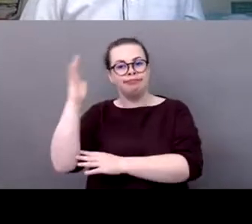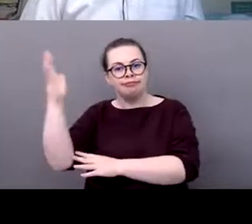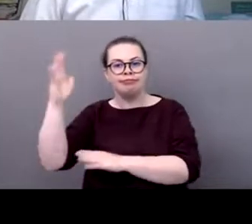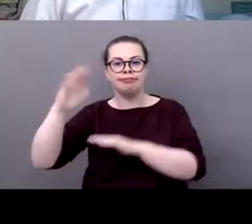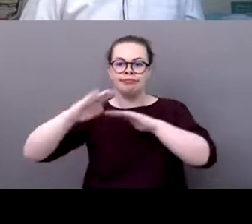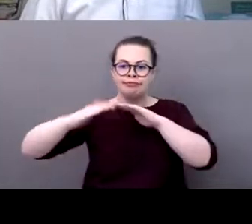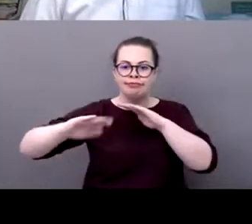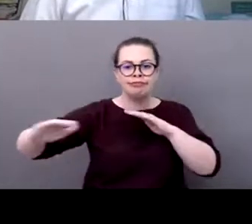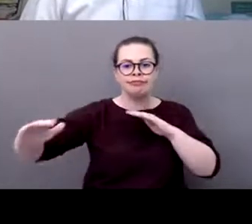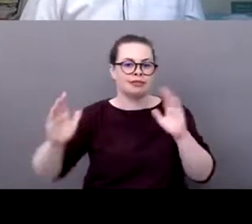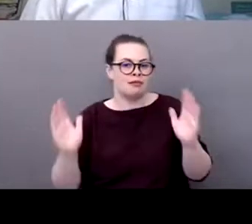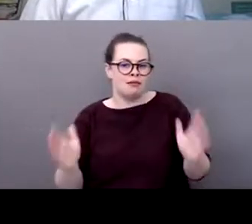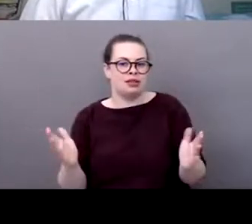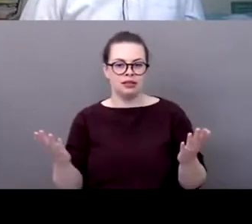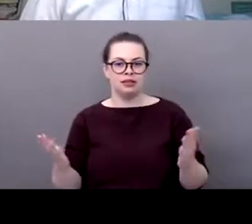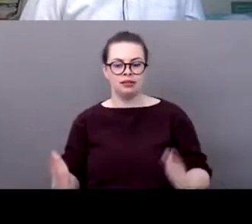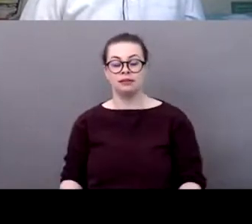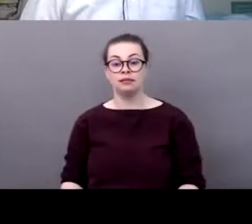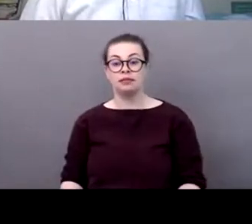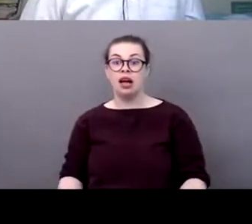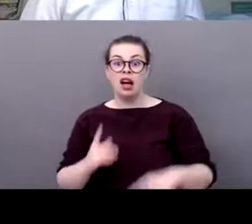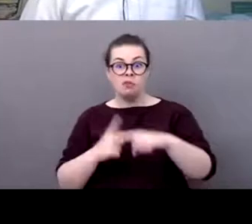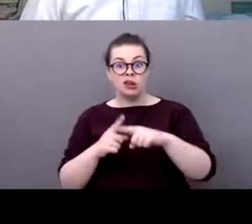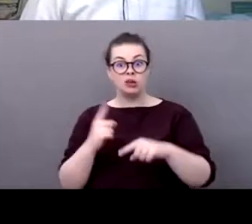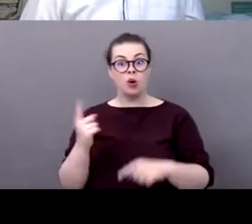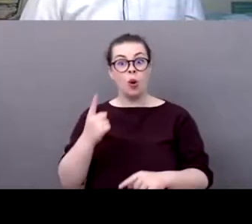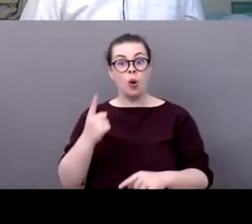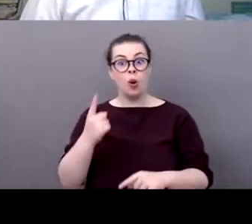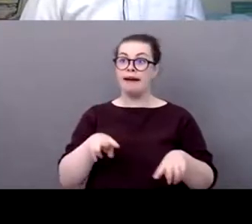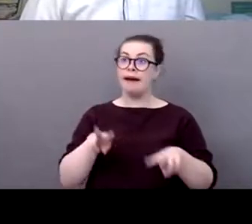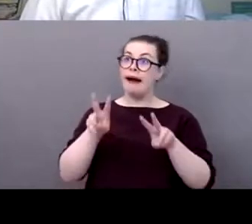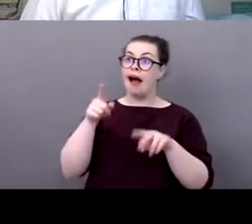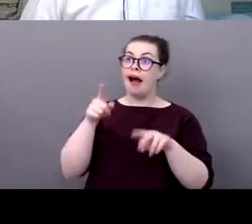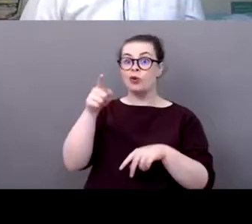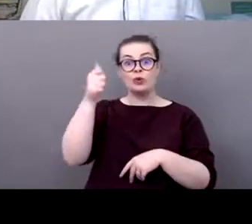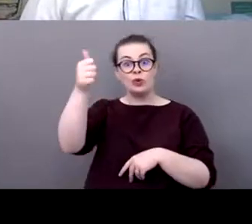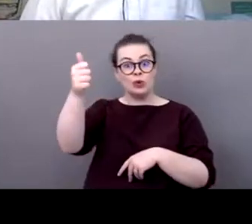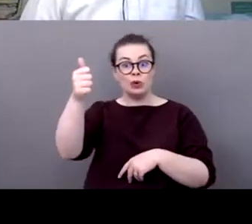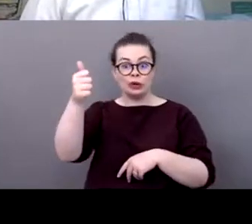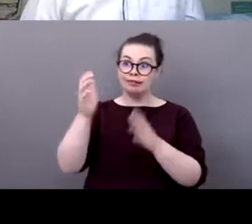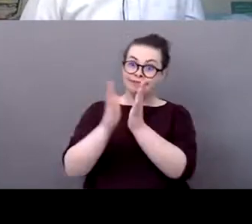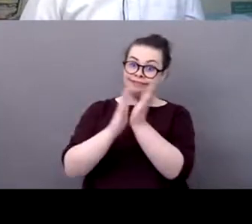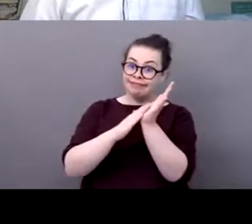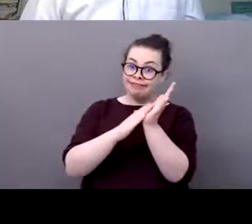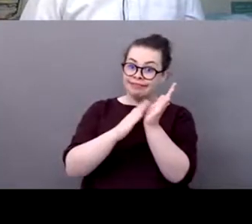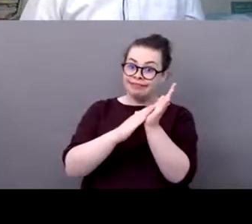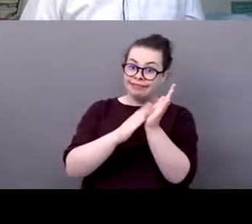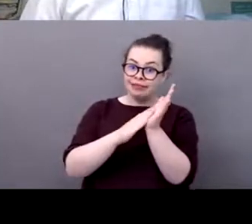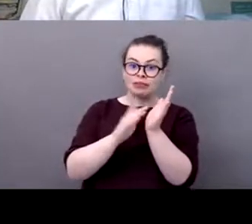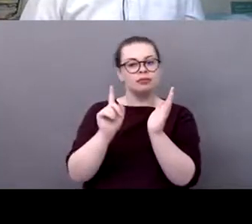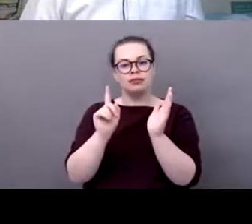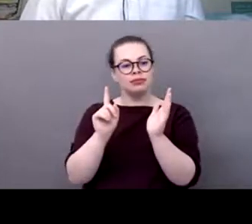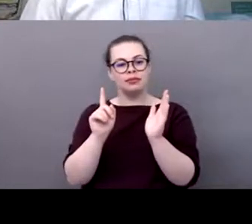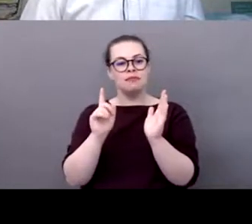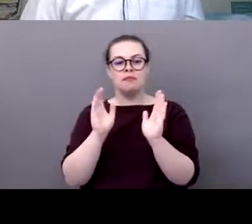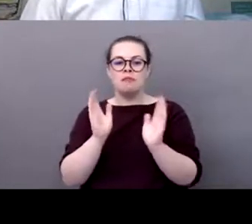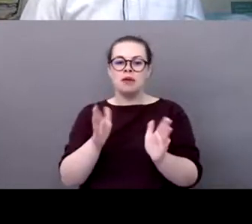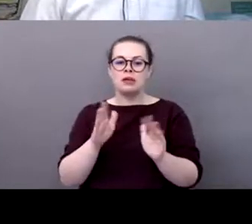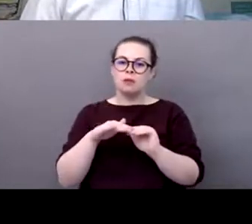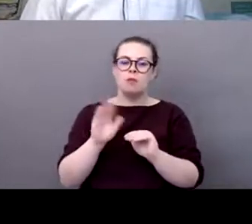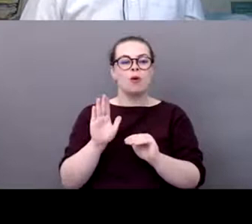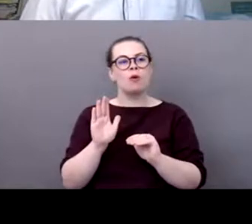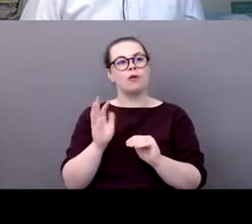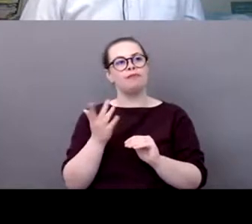promoting uh good behavior but it's also preventing um let's say bad